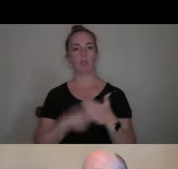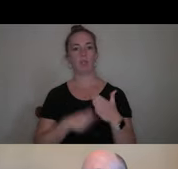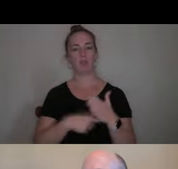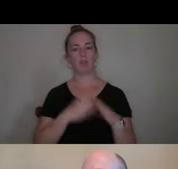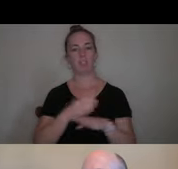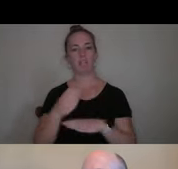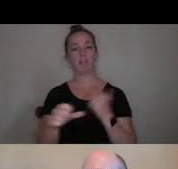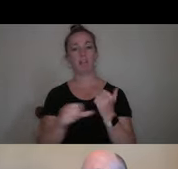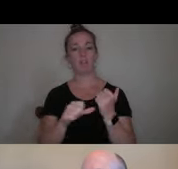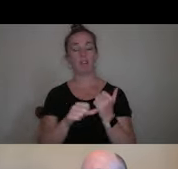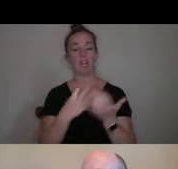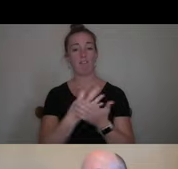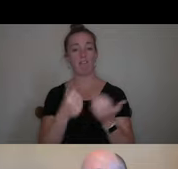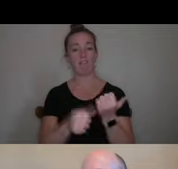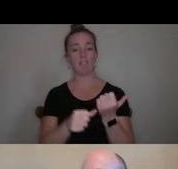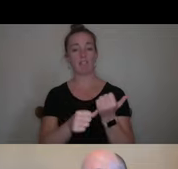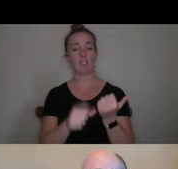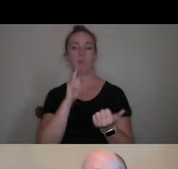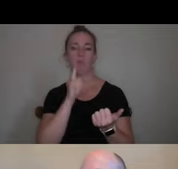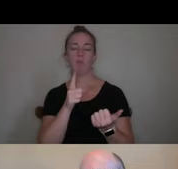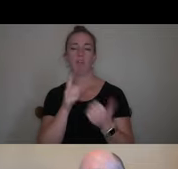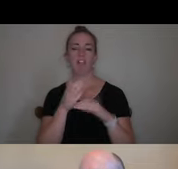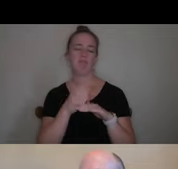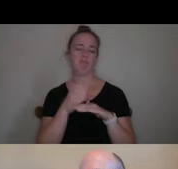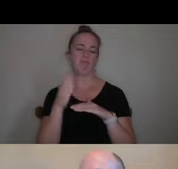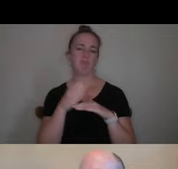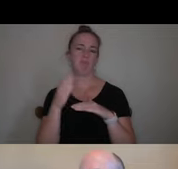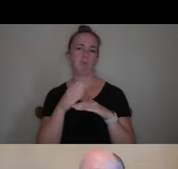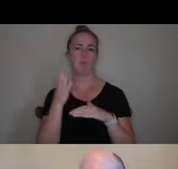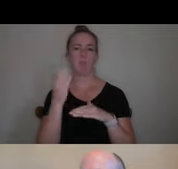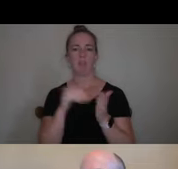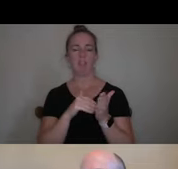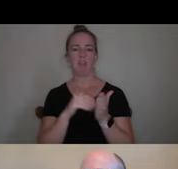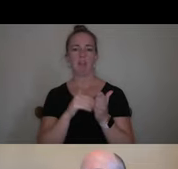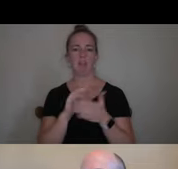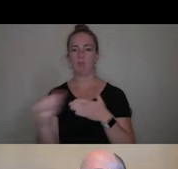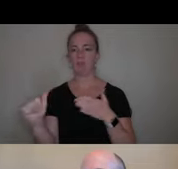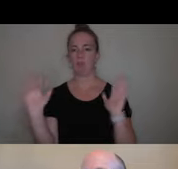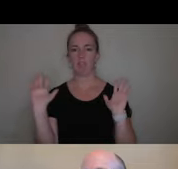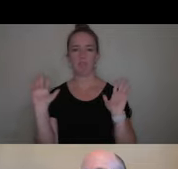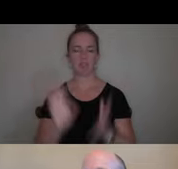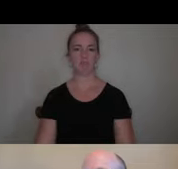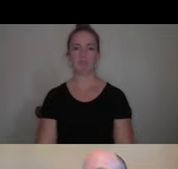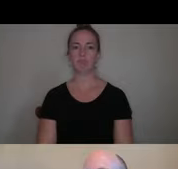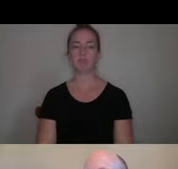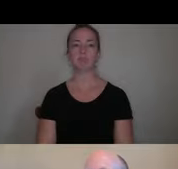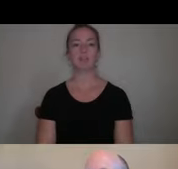aid, uh, is just over. Well, about, as you can see, $14,400. Um,